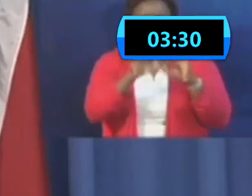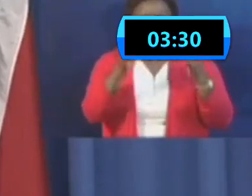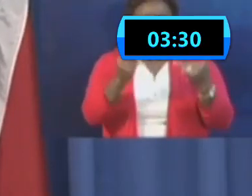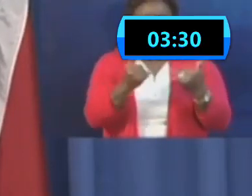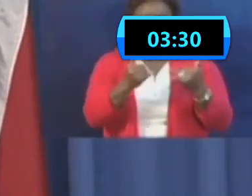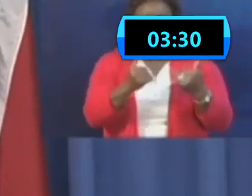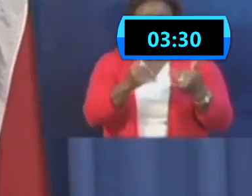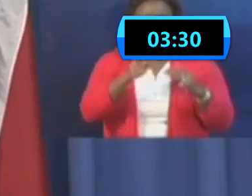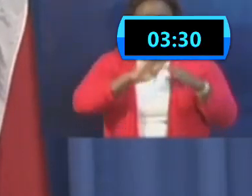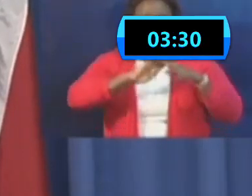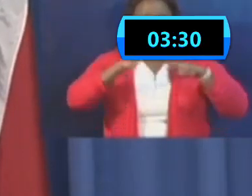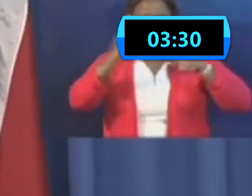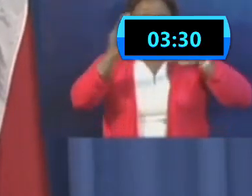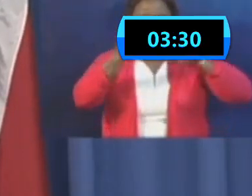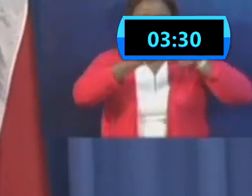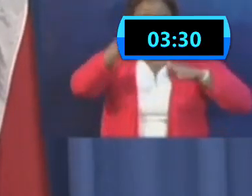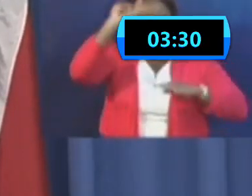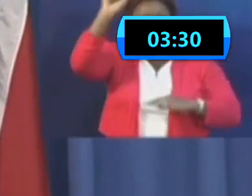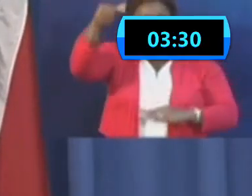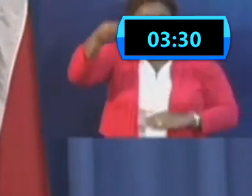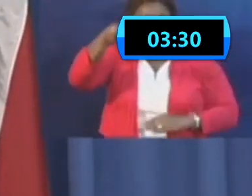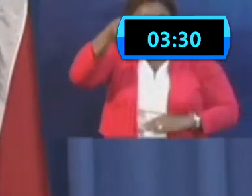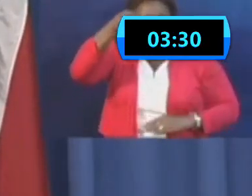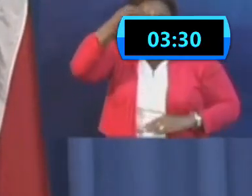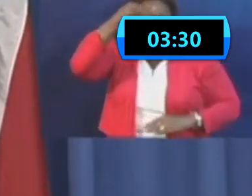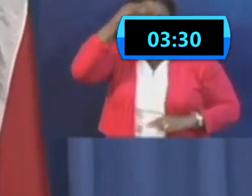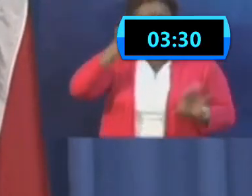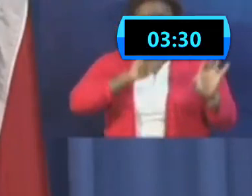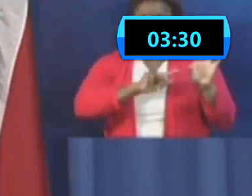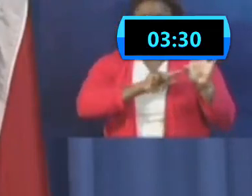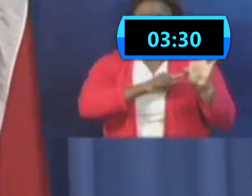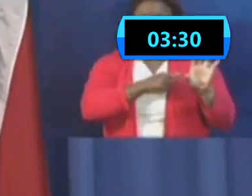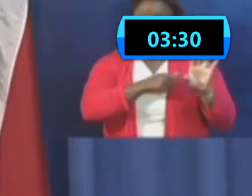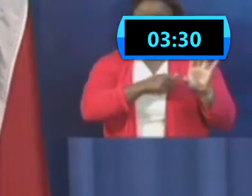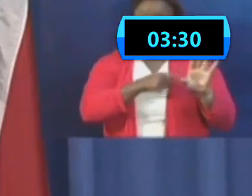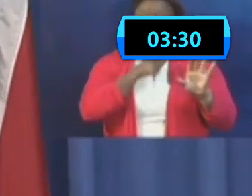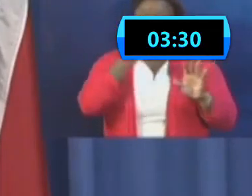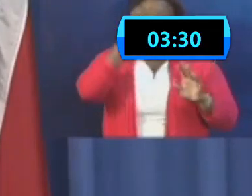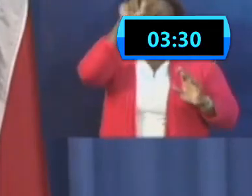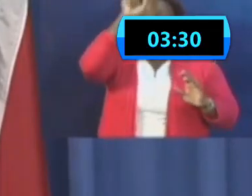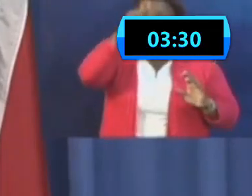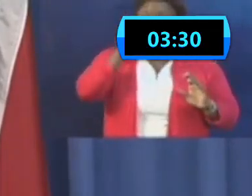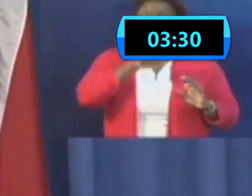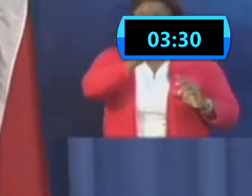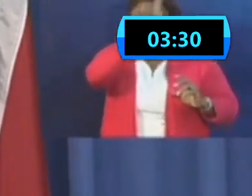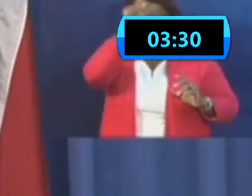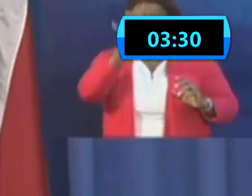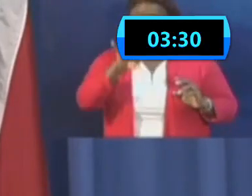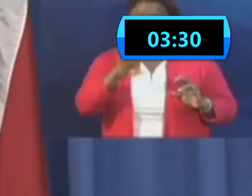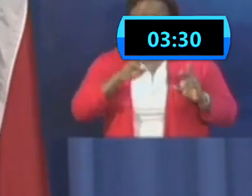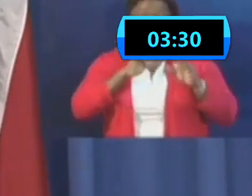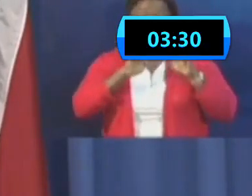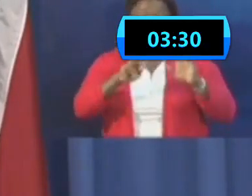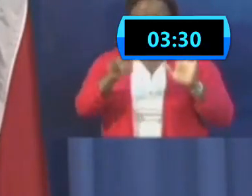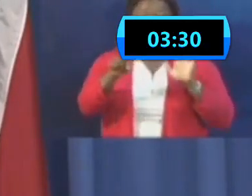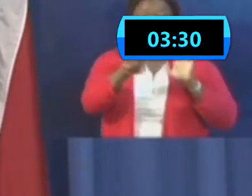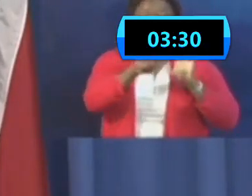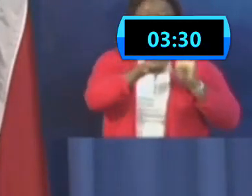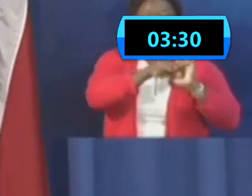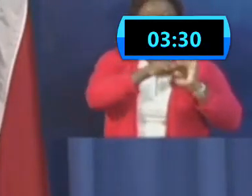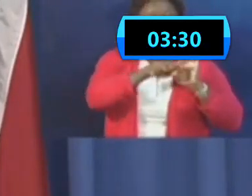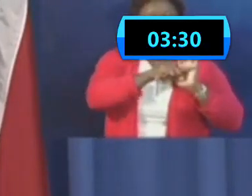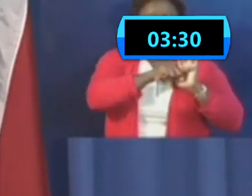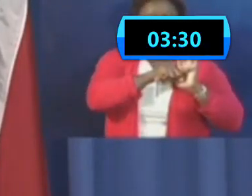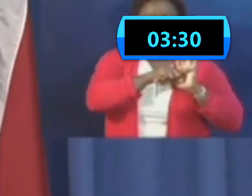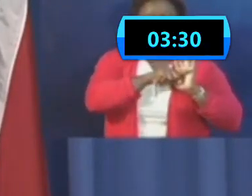requirement of the Barbadian government. So they have implemented a necessity for certain test results when we put together these